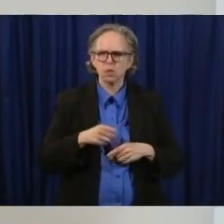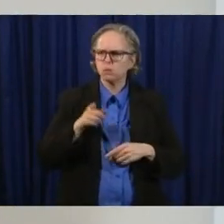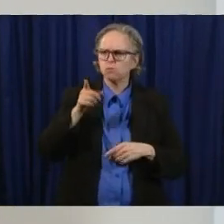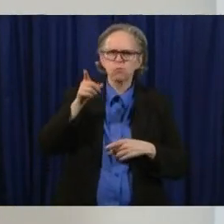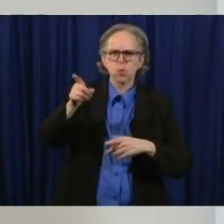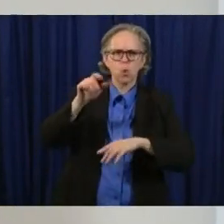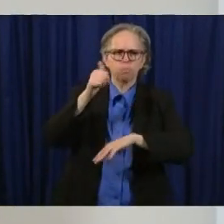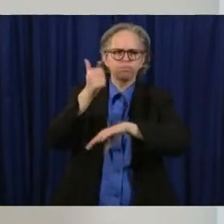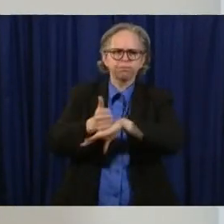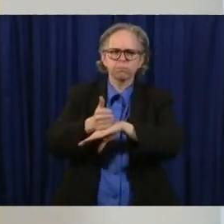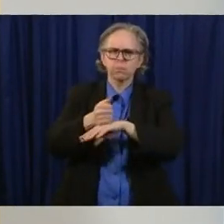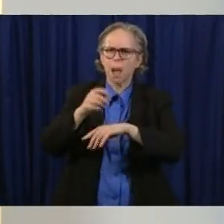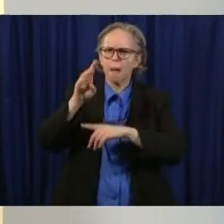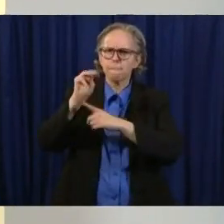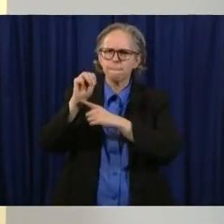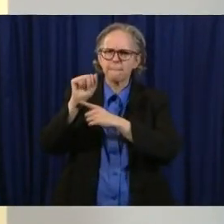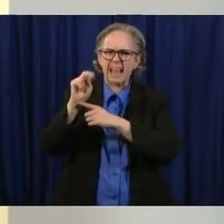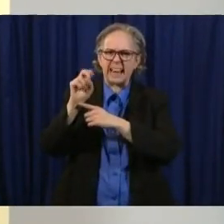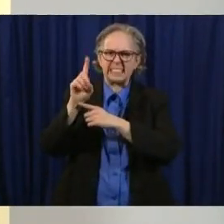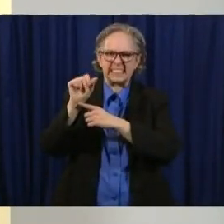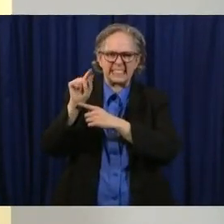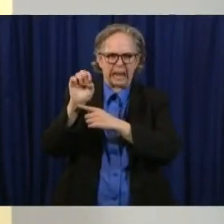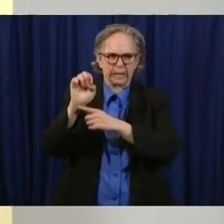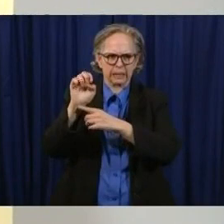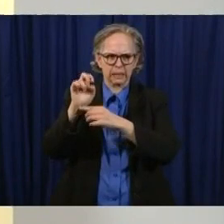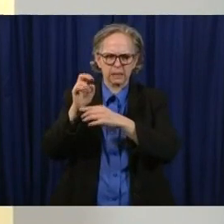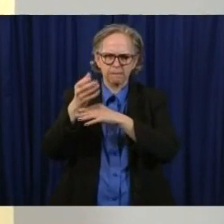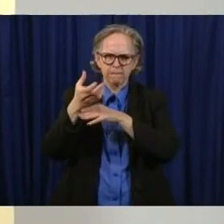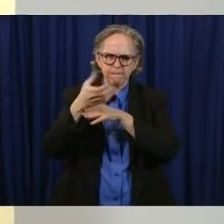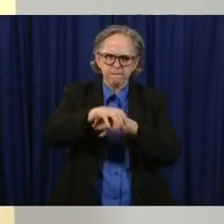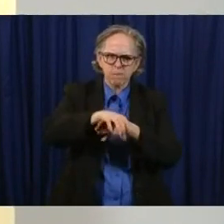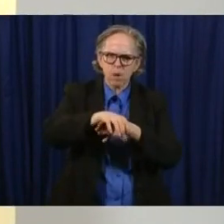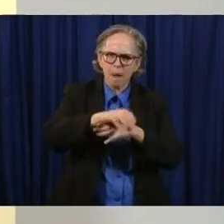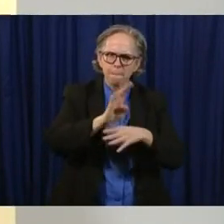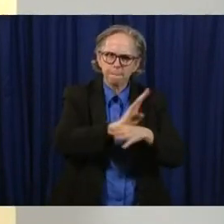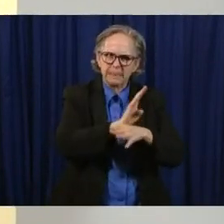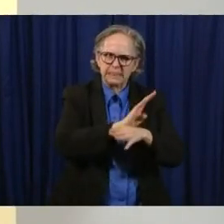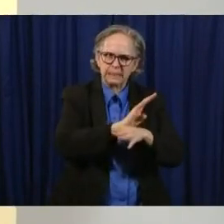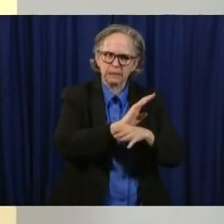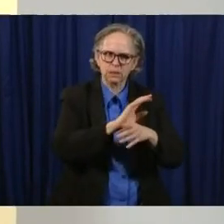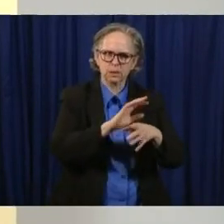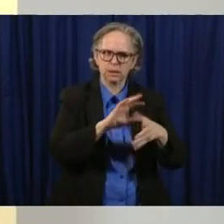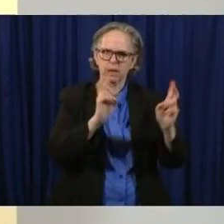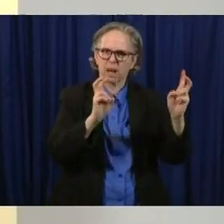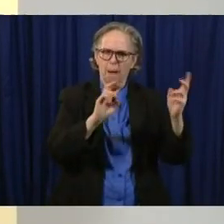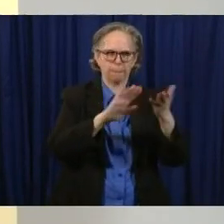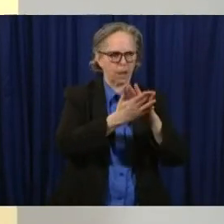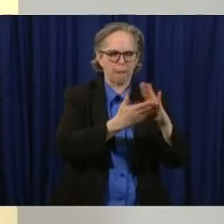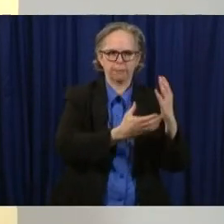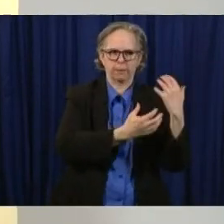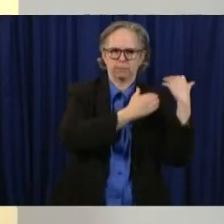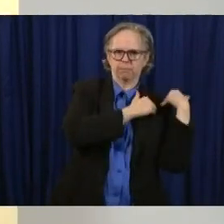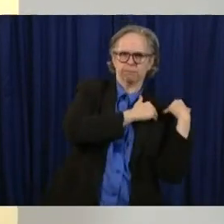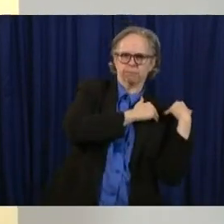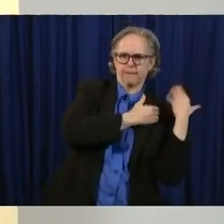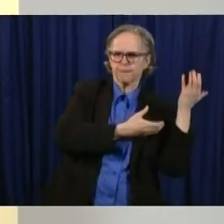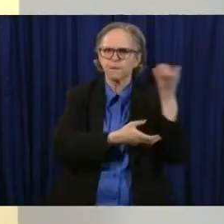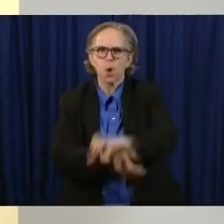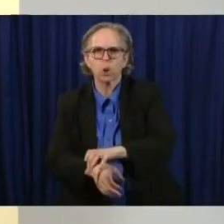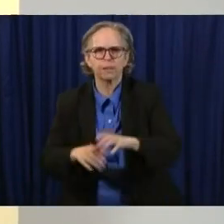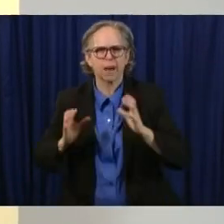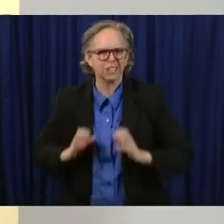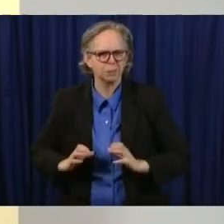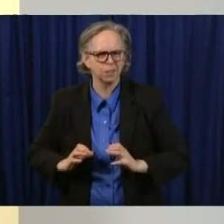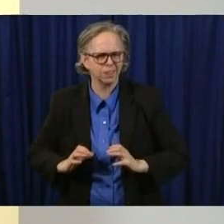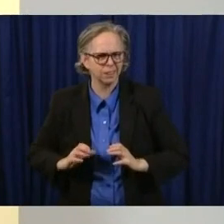the business to have to to implement on the customer and and so under this policy a business can